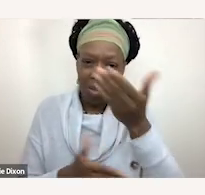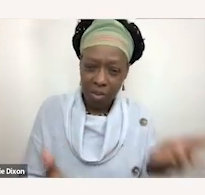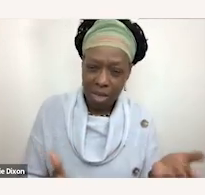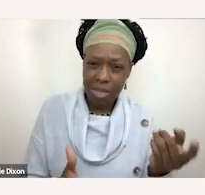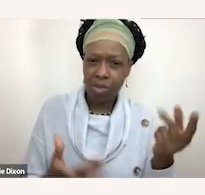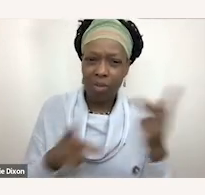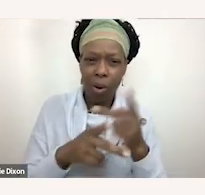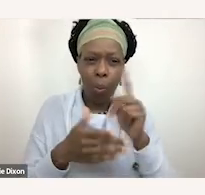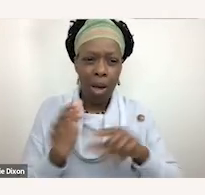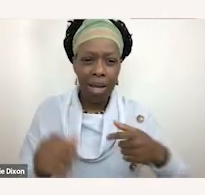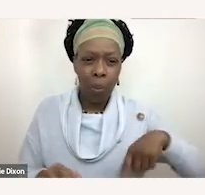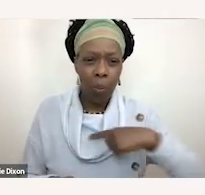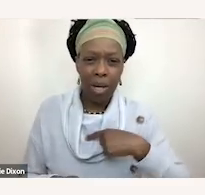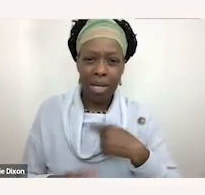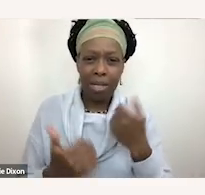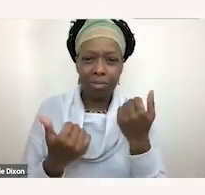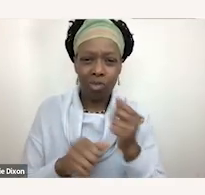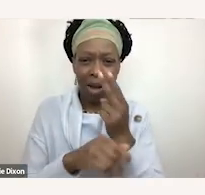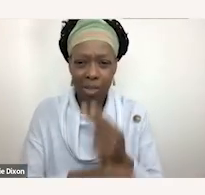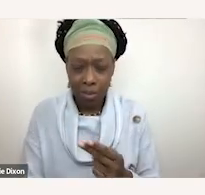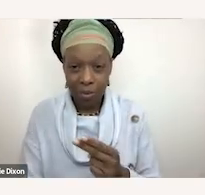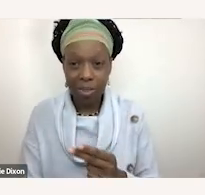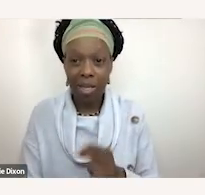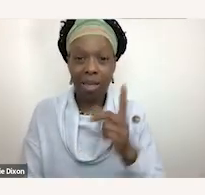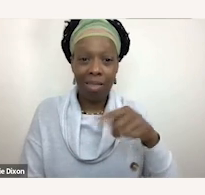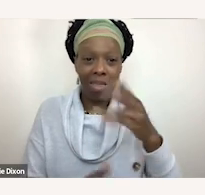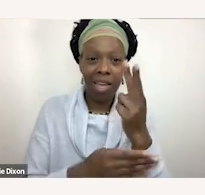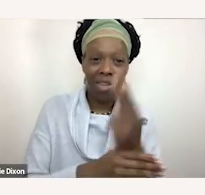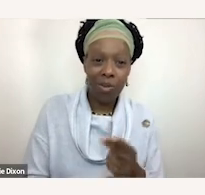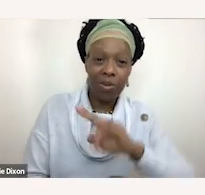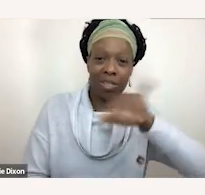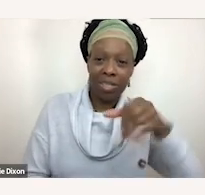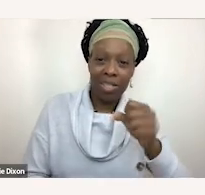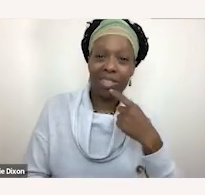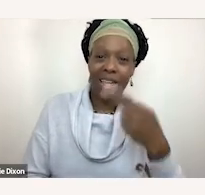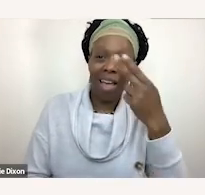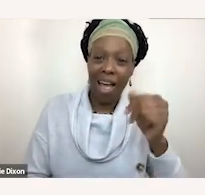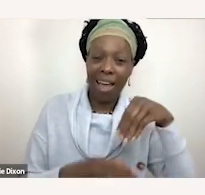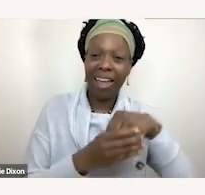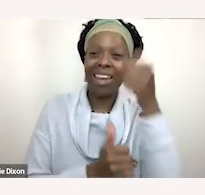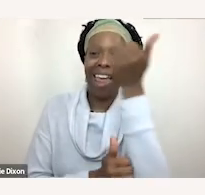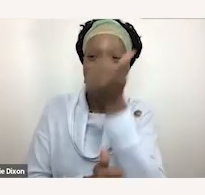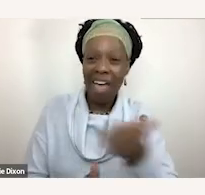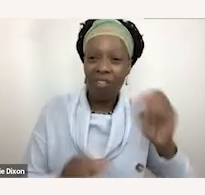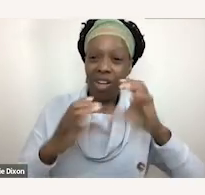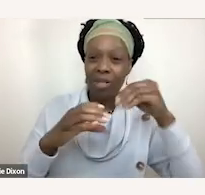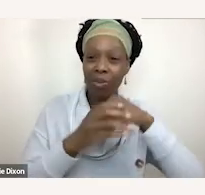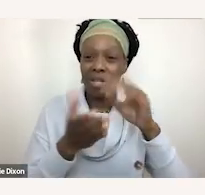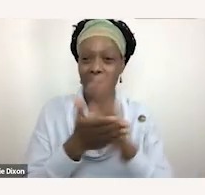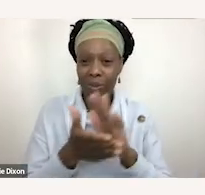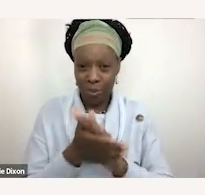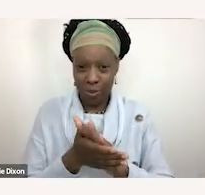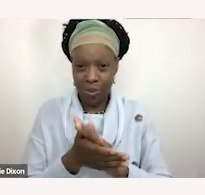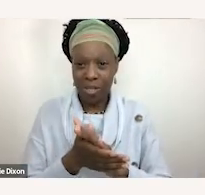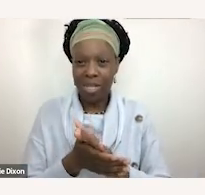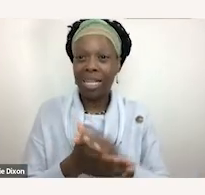and they utilized just say hi and as Jose said across every single classroom in their school and actually implemented it within a